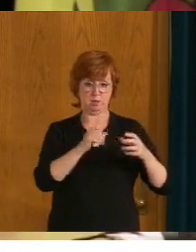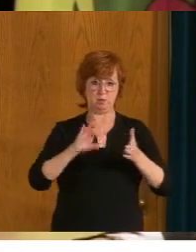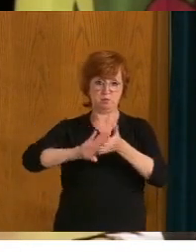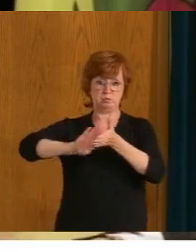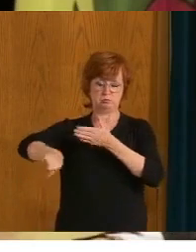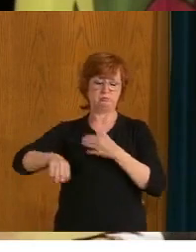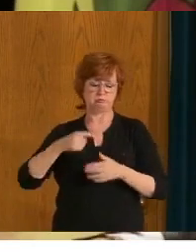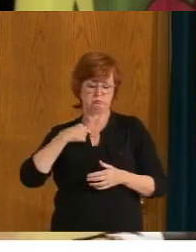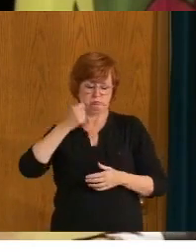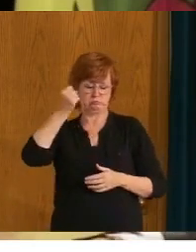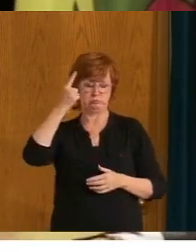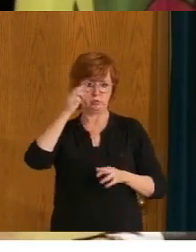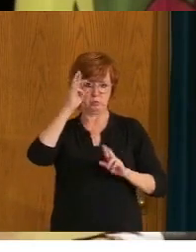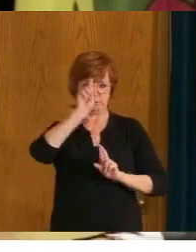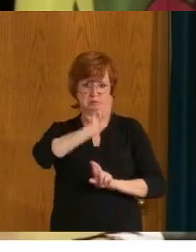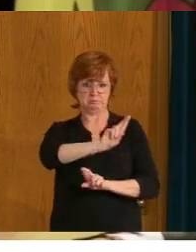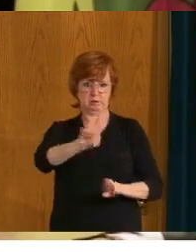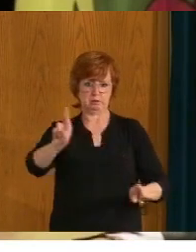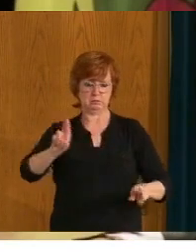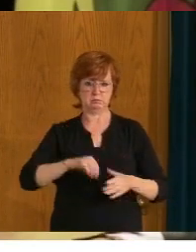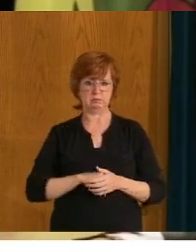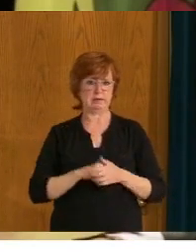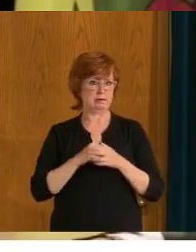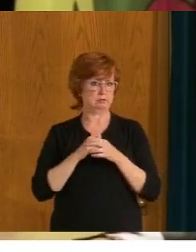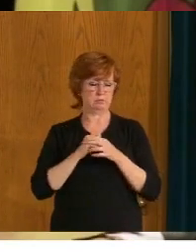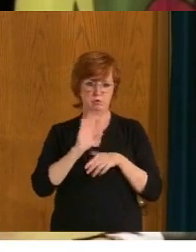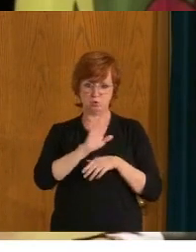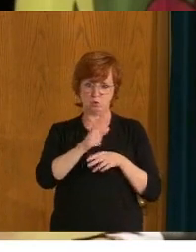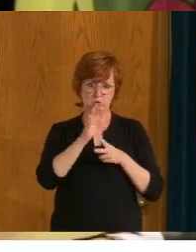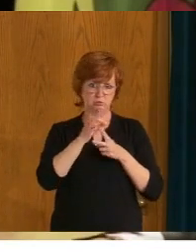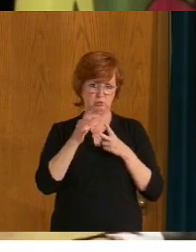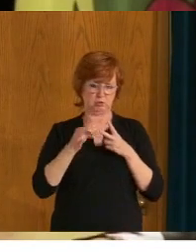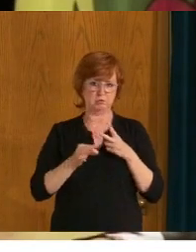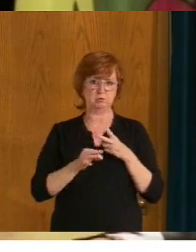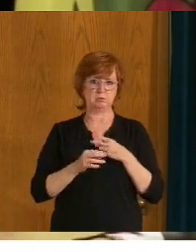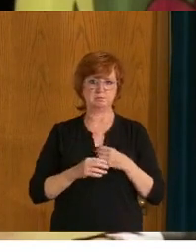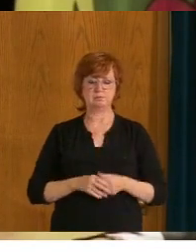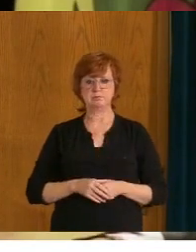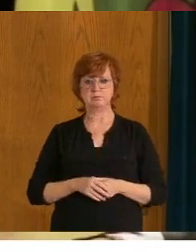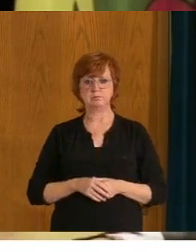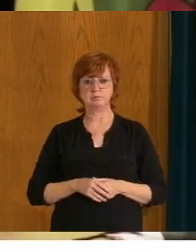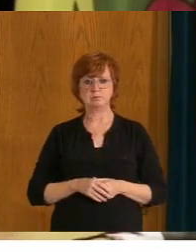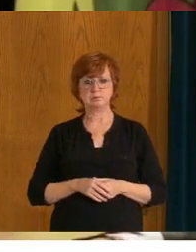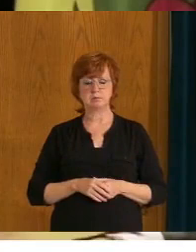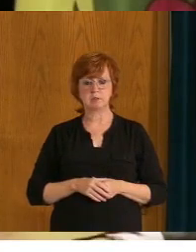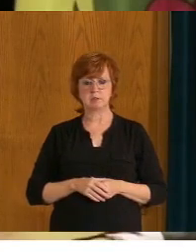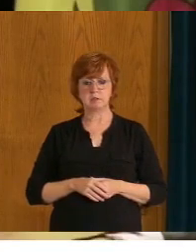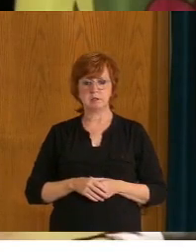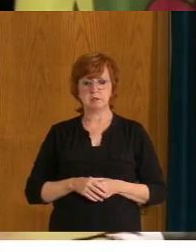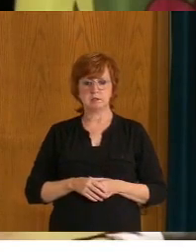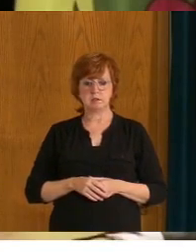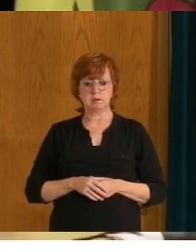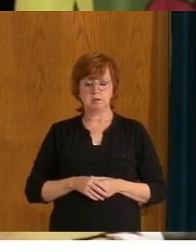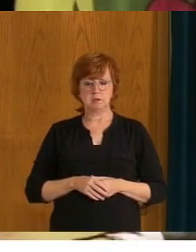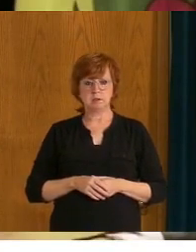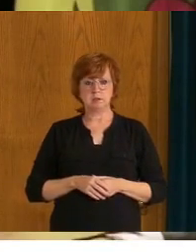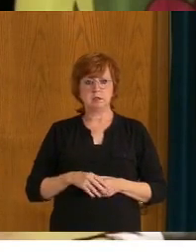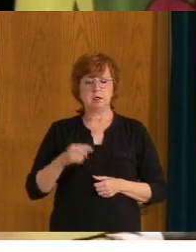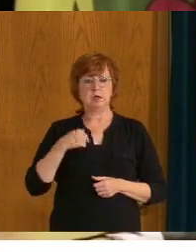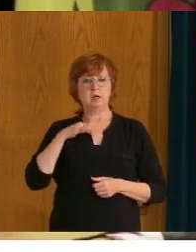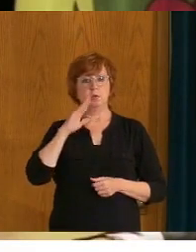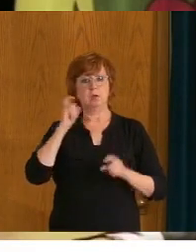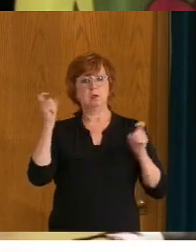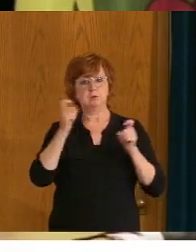respect, uh, both of those decisions, uh, that are being made, uh, across, across this province. I, I will be, um, you know, celebrating Canada